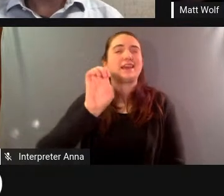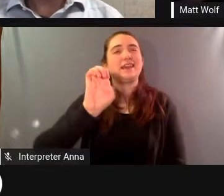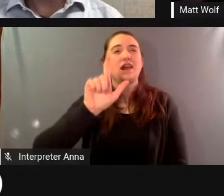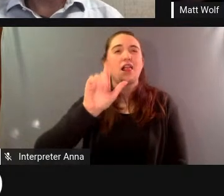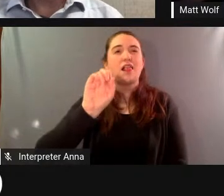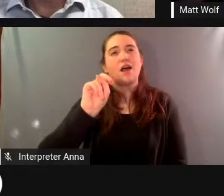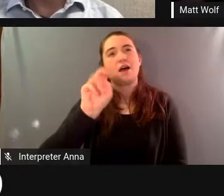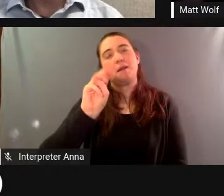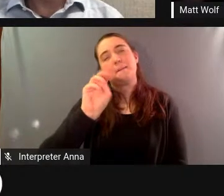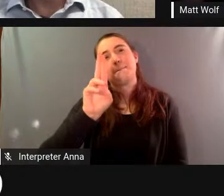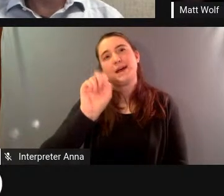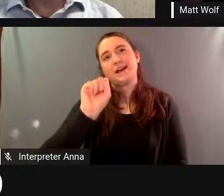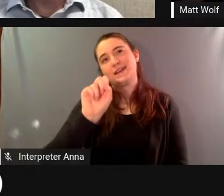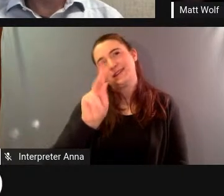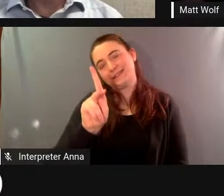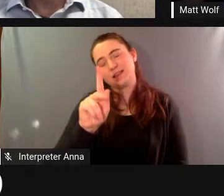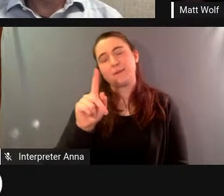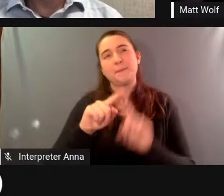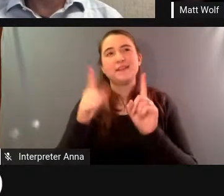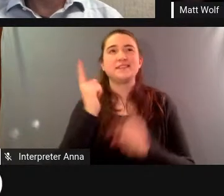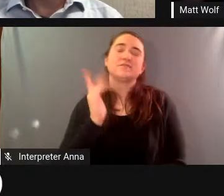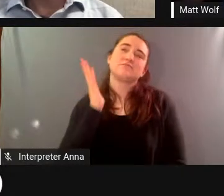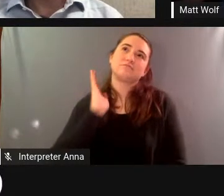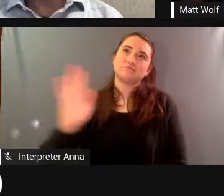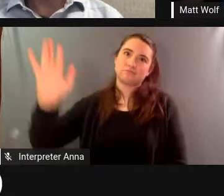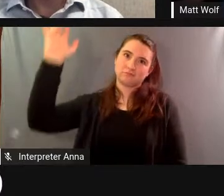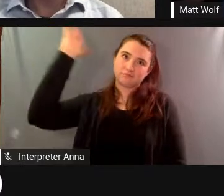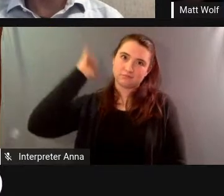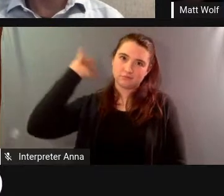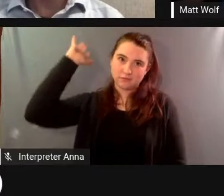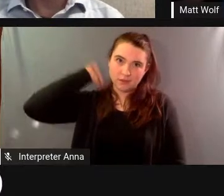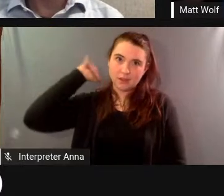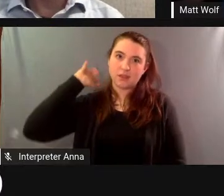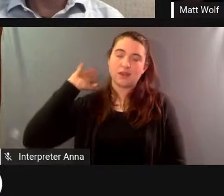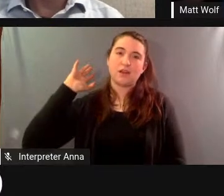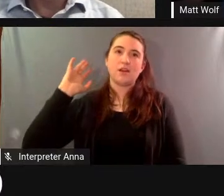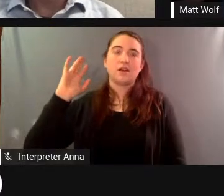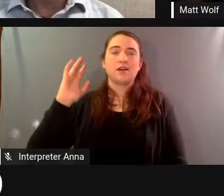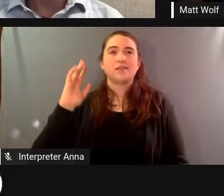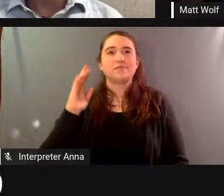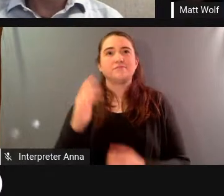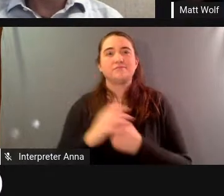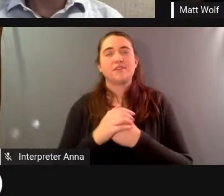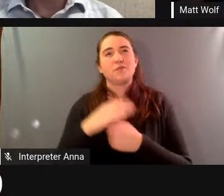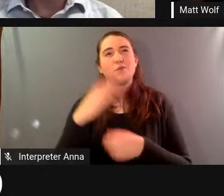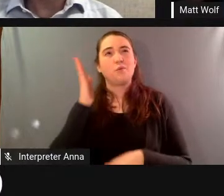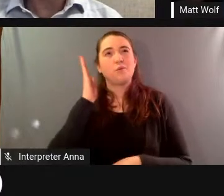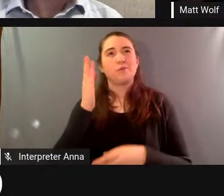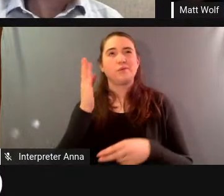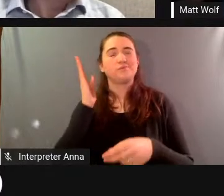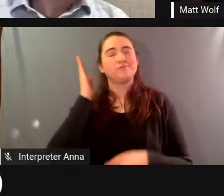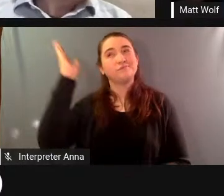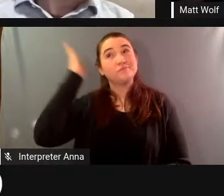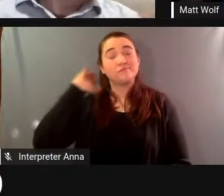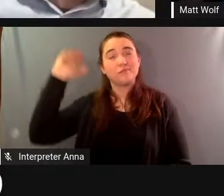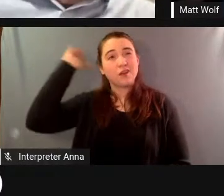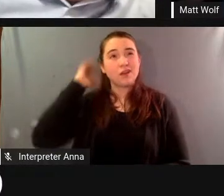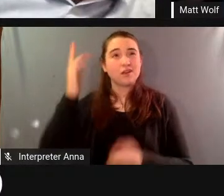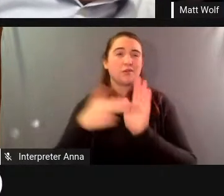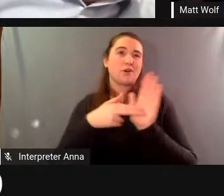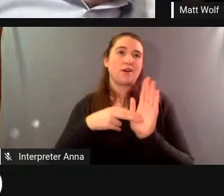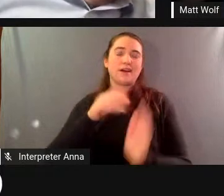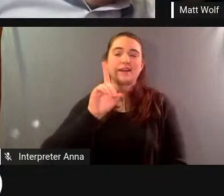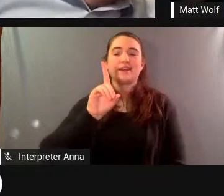before dot-com culture um the the kind of jargon that would have been used as disruptors um you know someone like mark